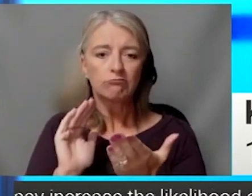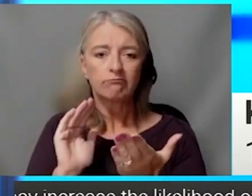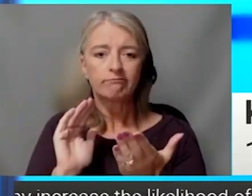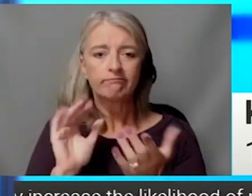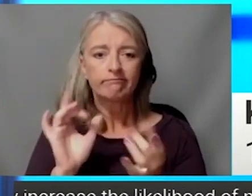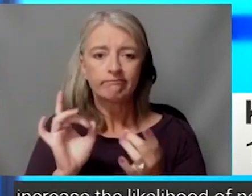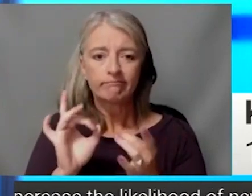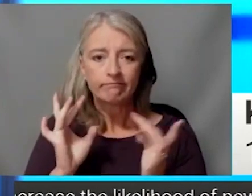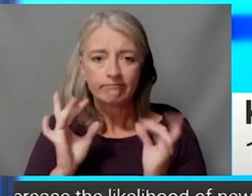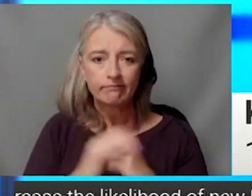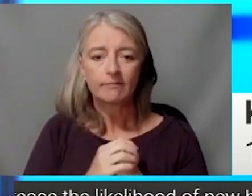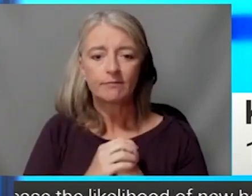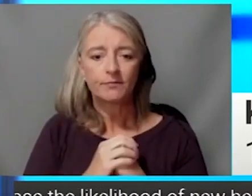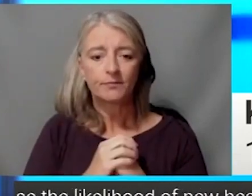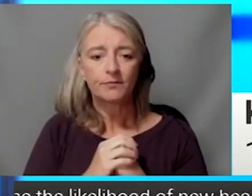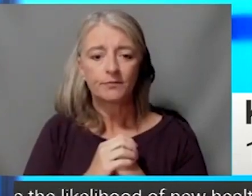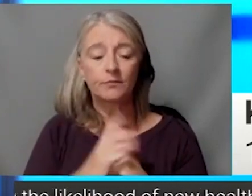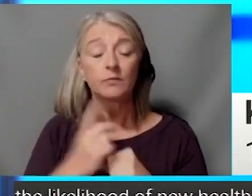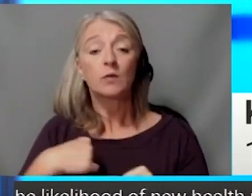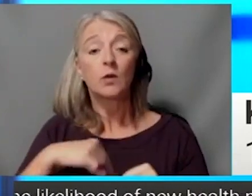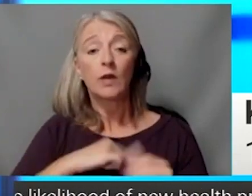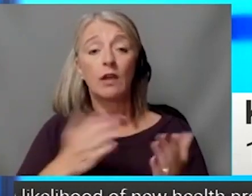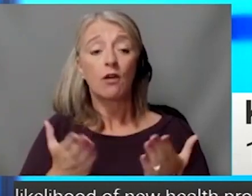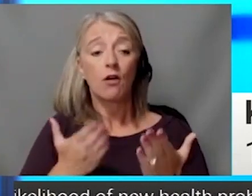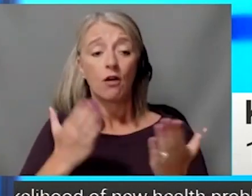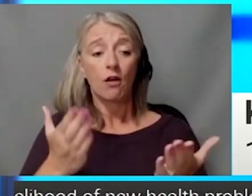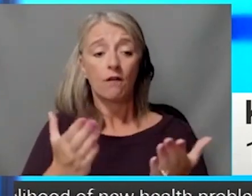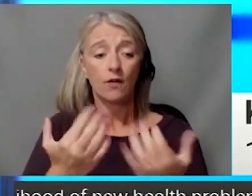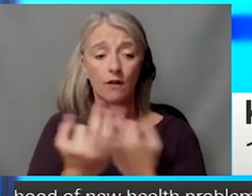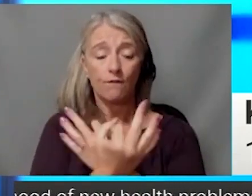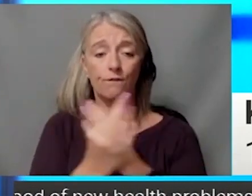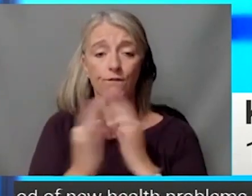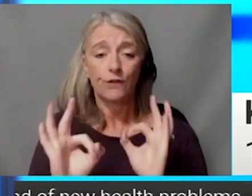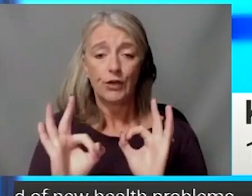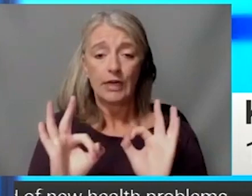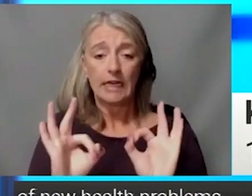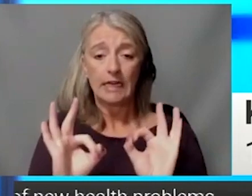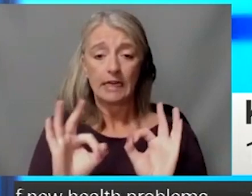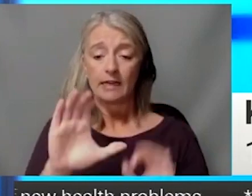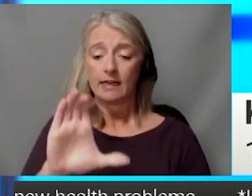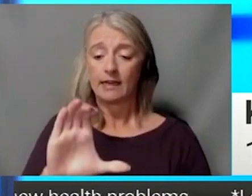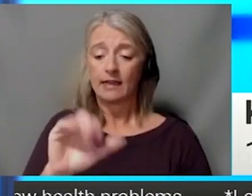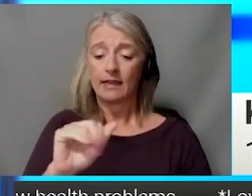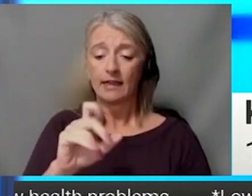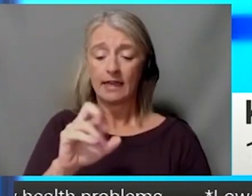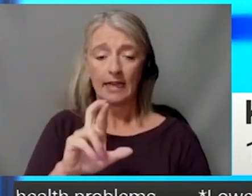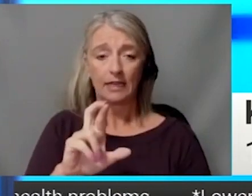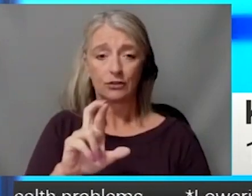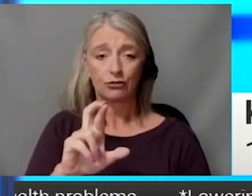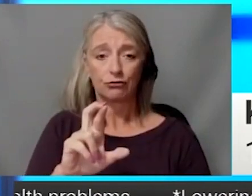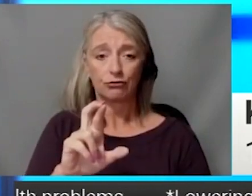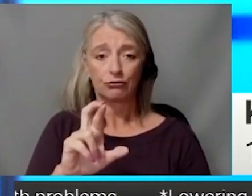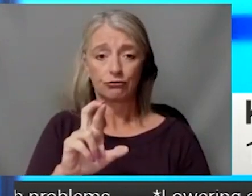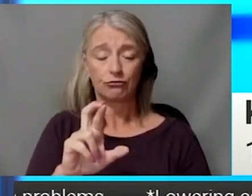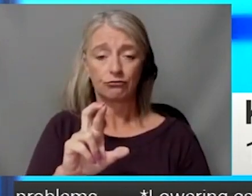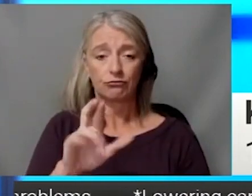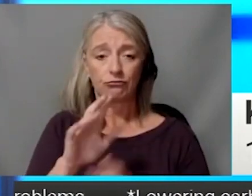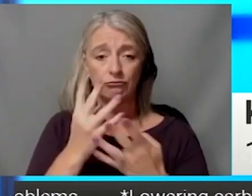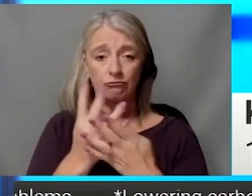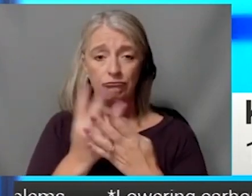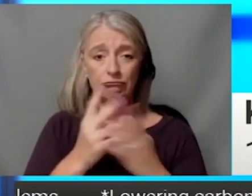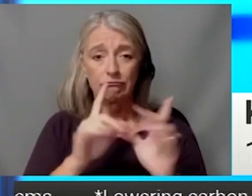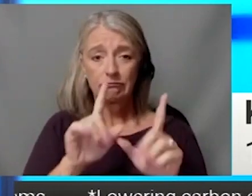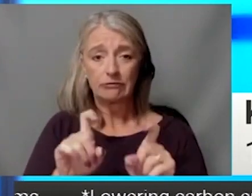offer free cancer screening throughout the two states. This is really important because cancer screening is the way to catch cancer early when it's most